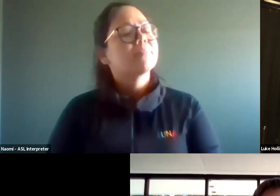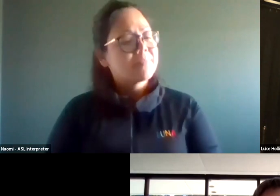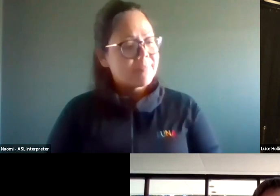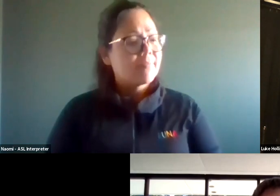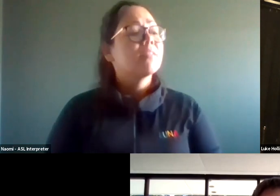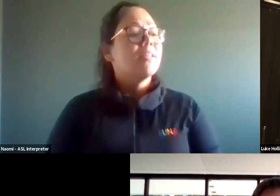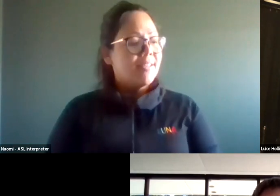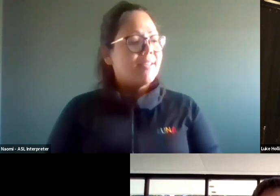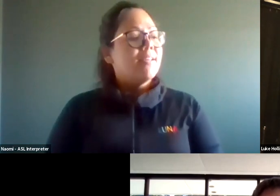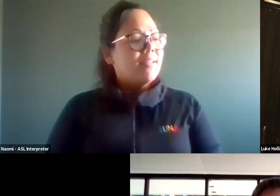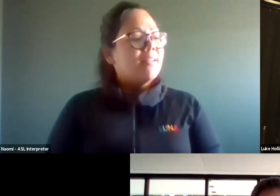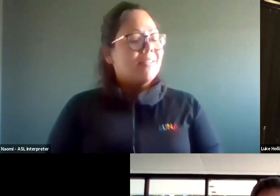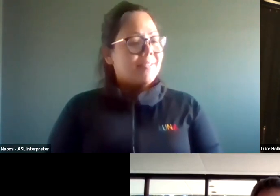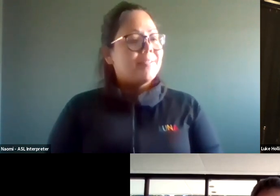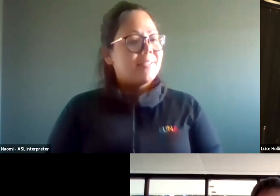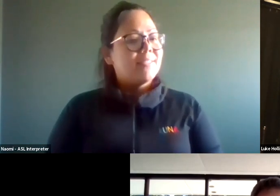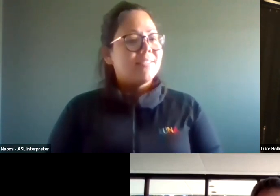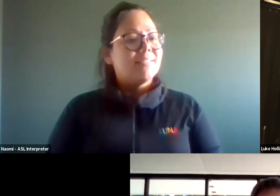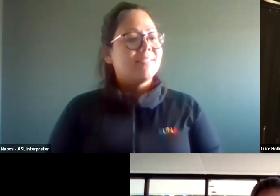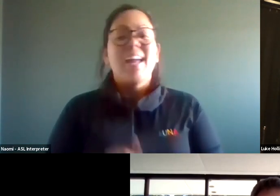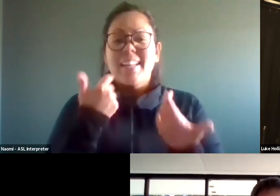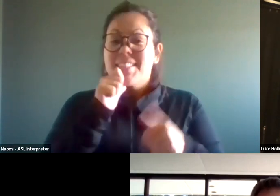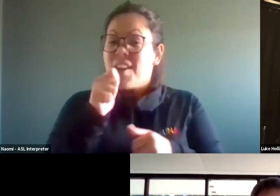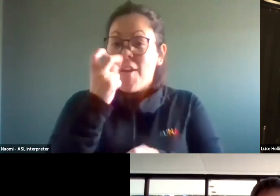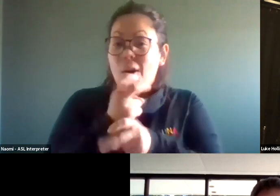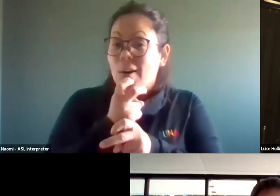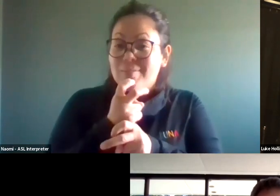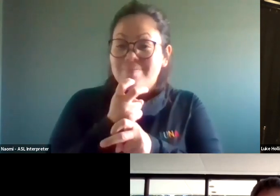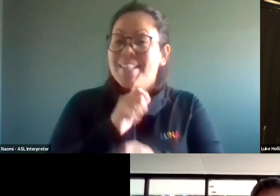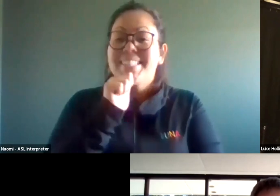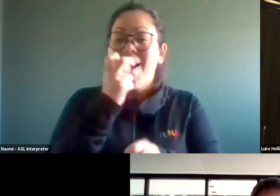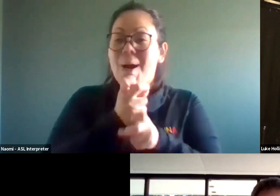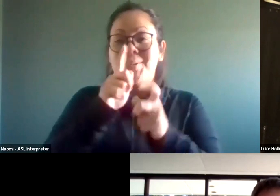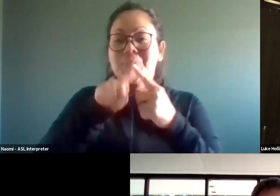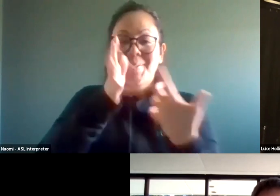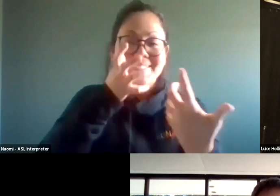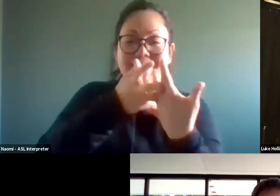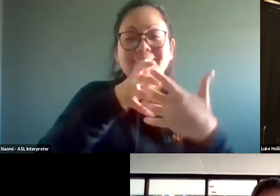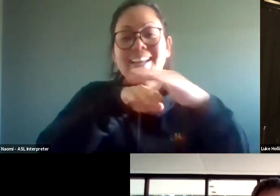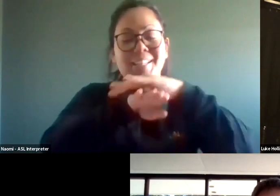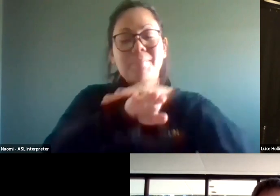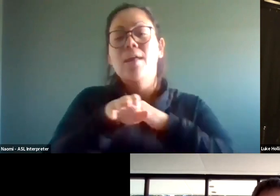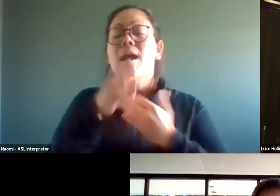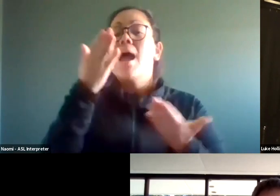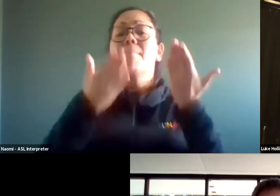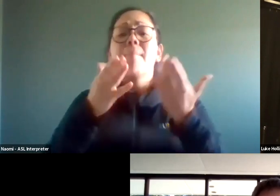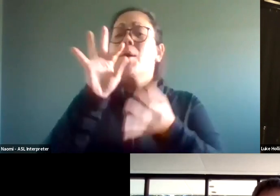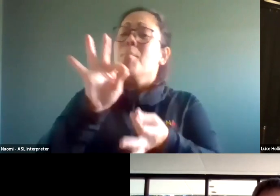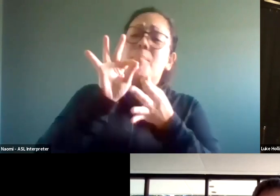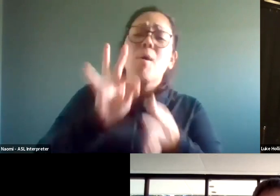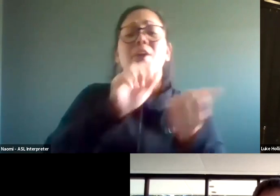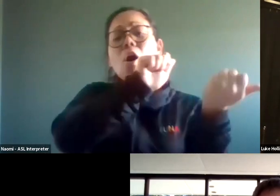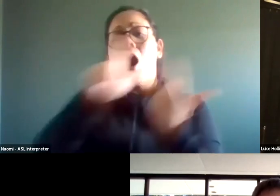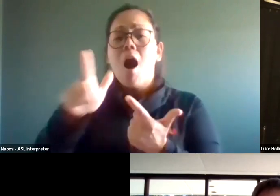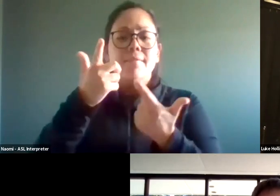Yeah. It, it's not, it is not hard to make adaptations and you may not be able to get them all. And that's the